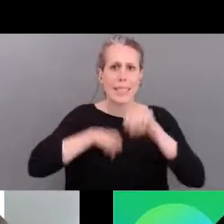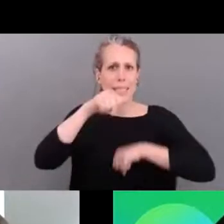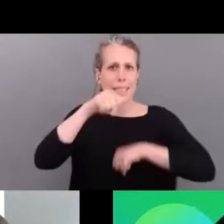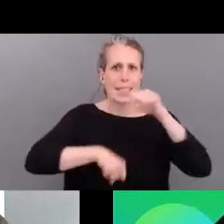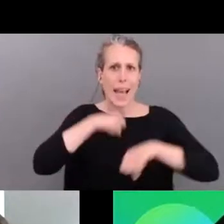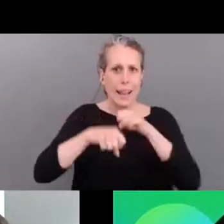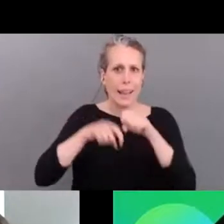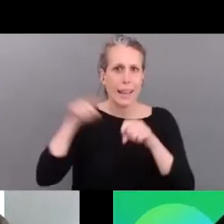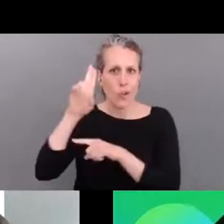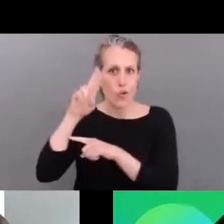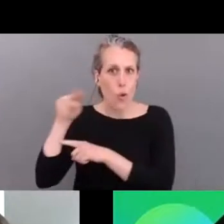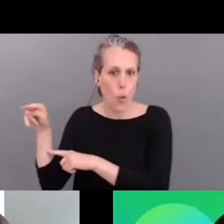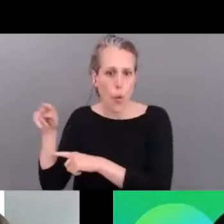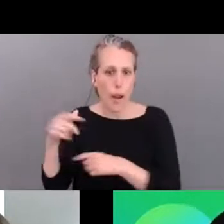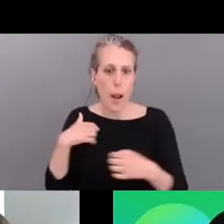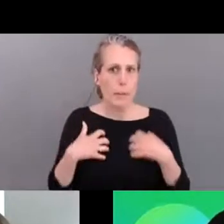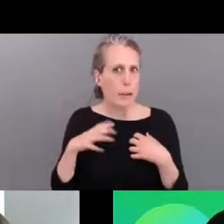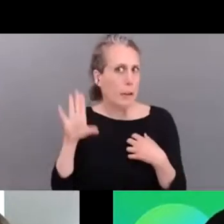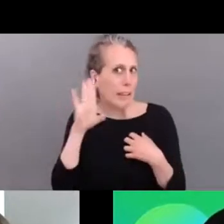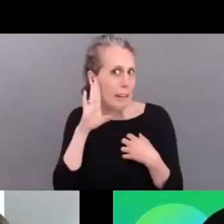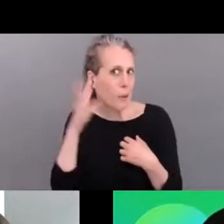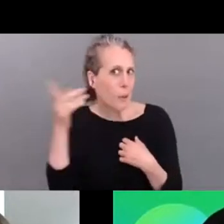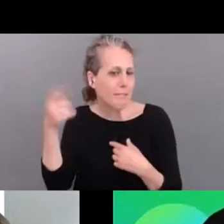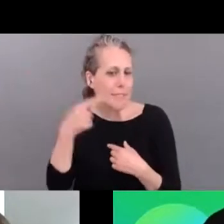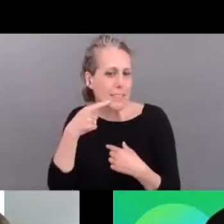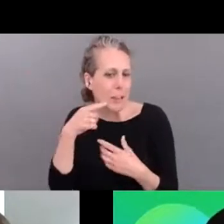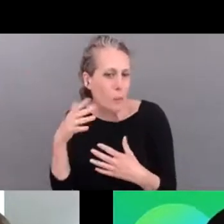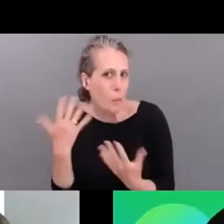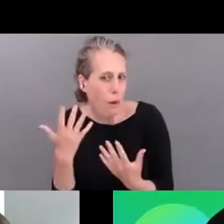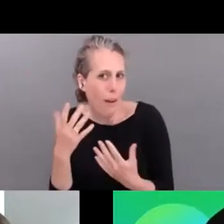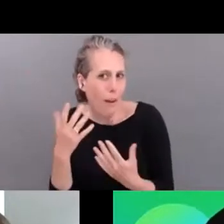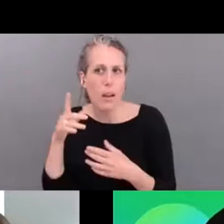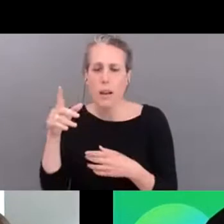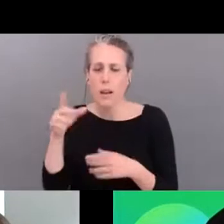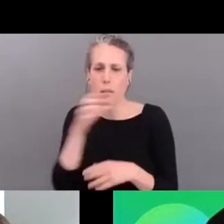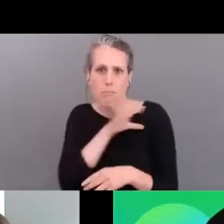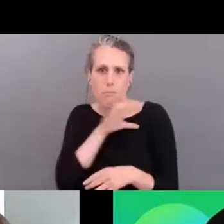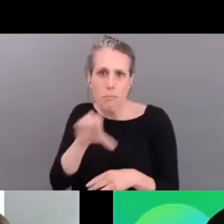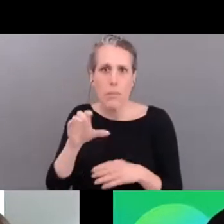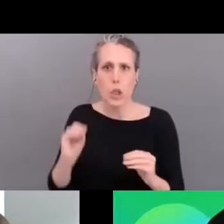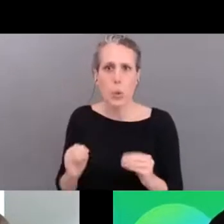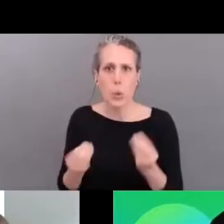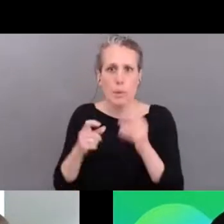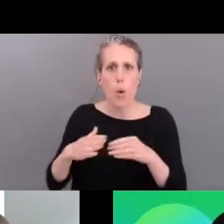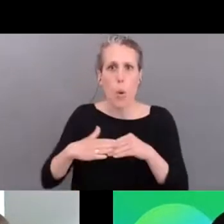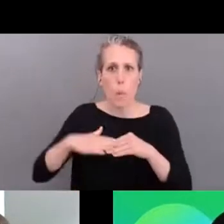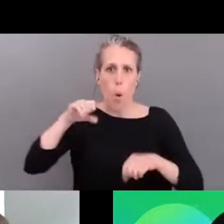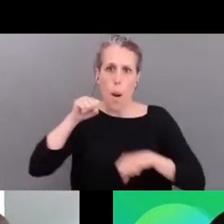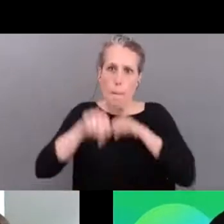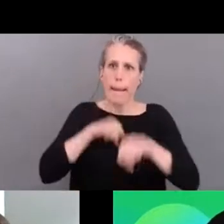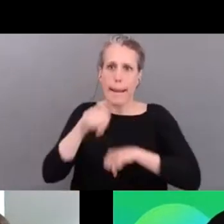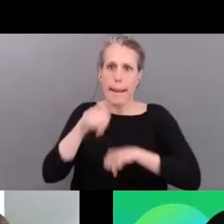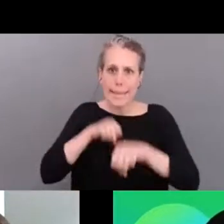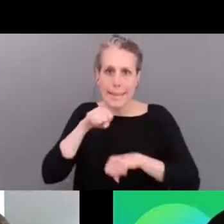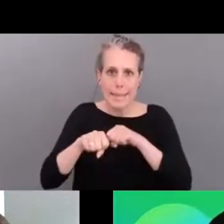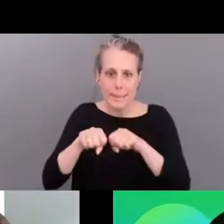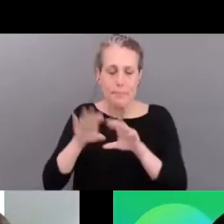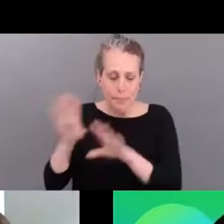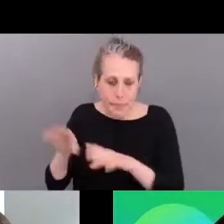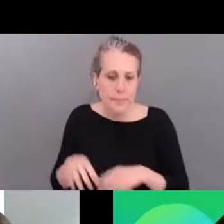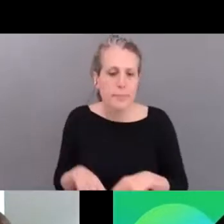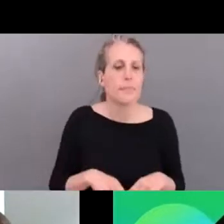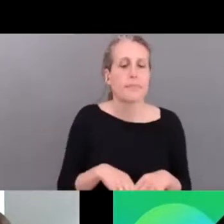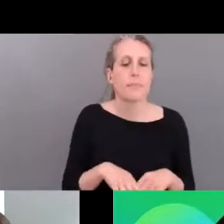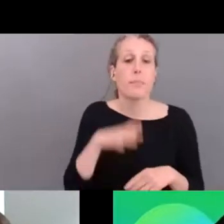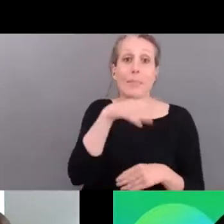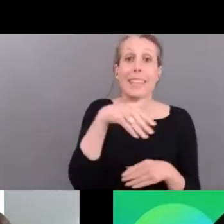has said about empowering young people in terms of cycling in the next mobility revolution um and then we have for